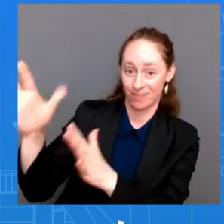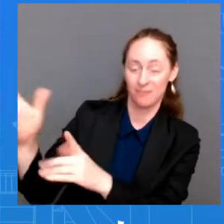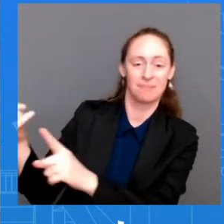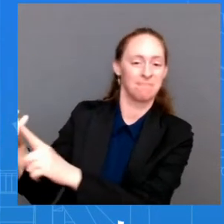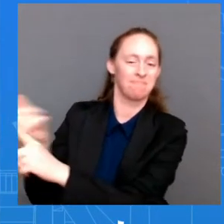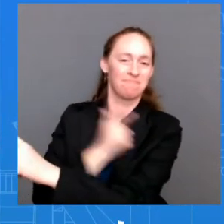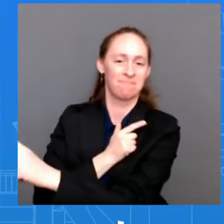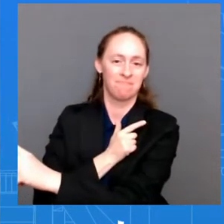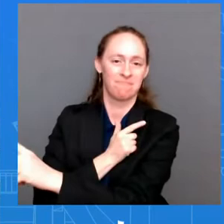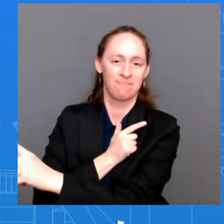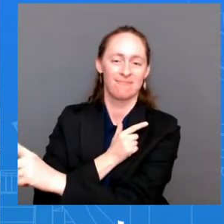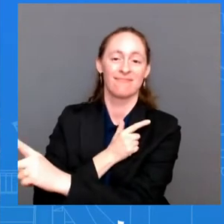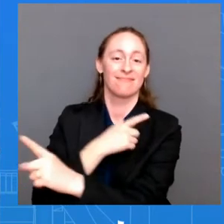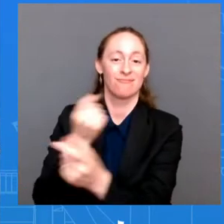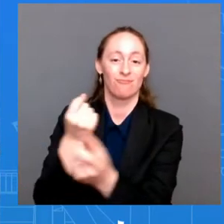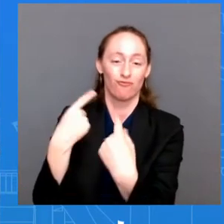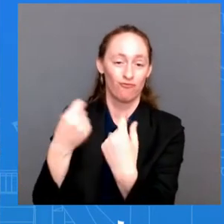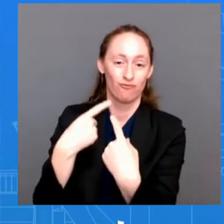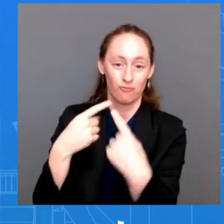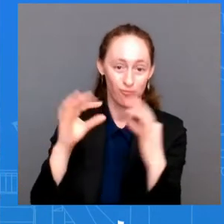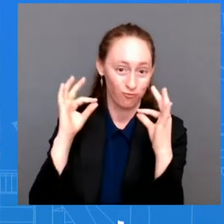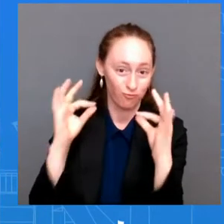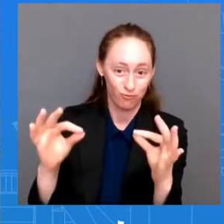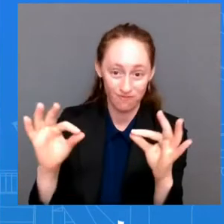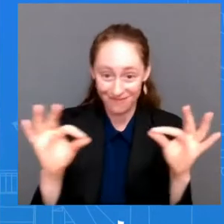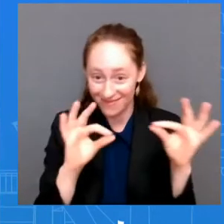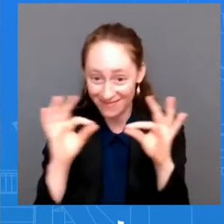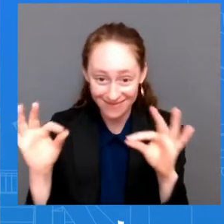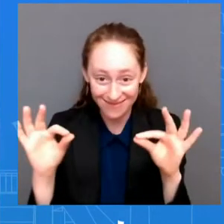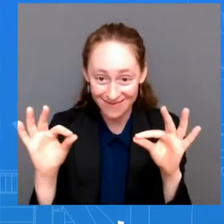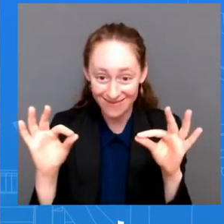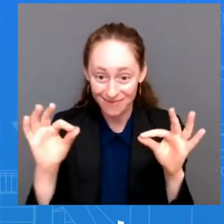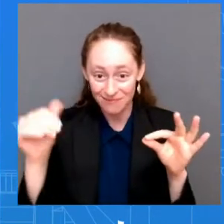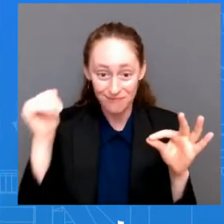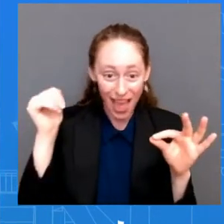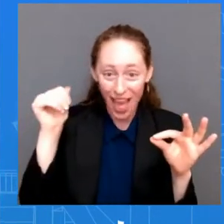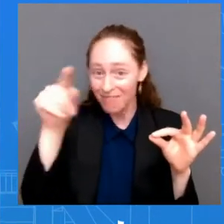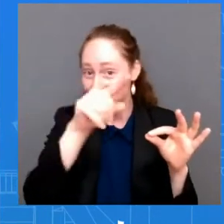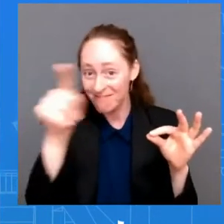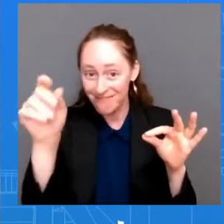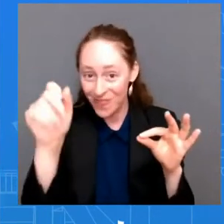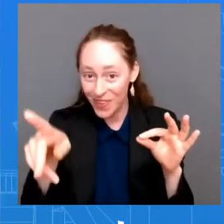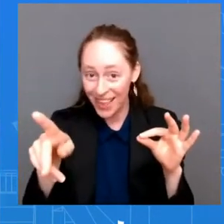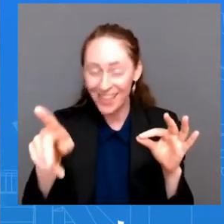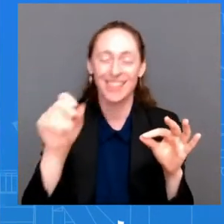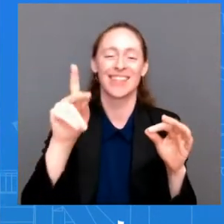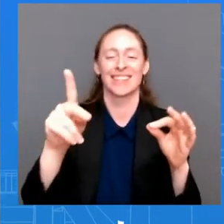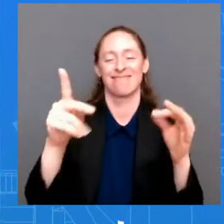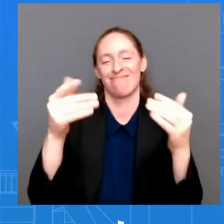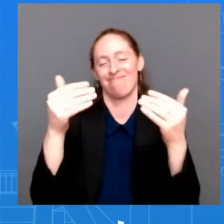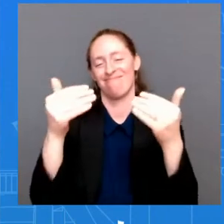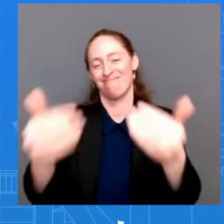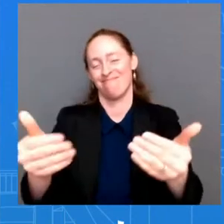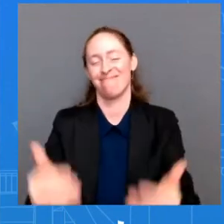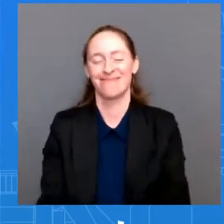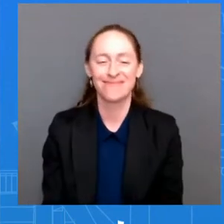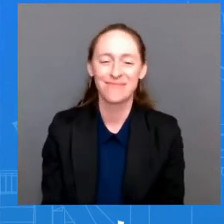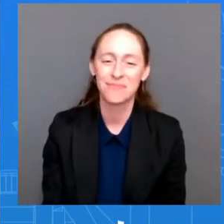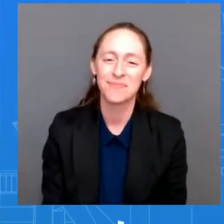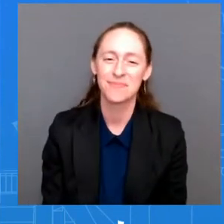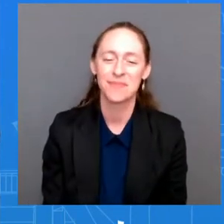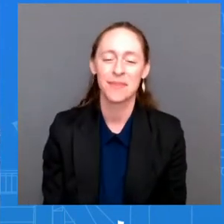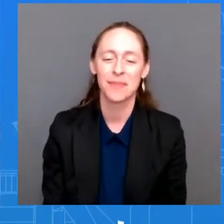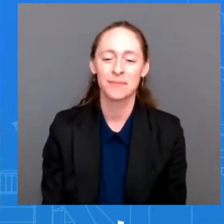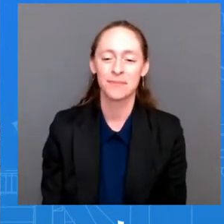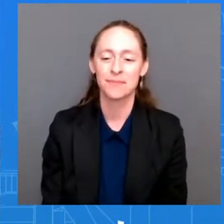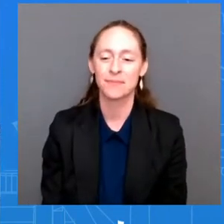okay? Everybody settled back there? All right. Kirby, it's all yours. Mr.- All